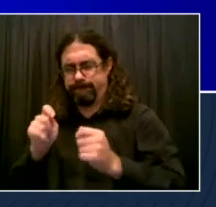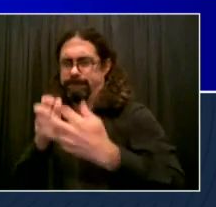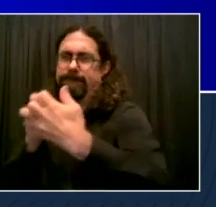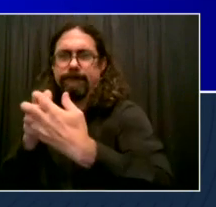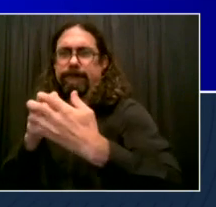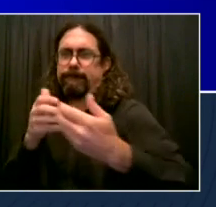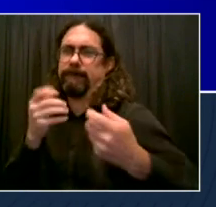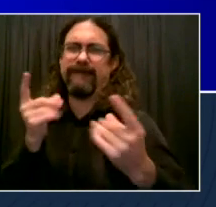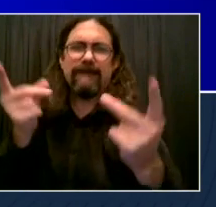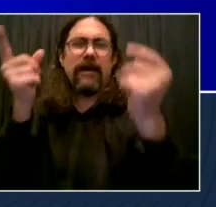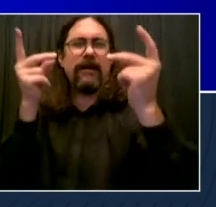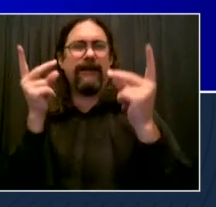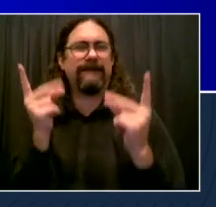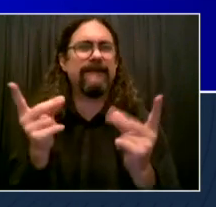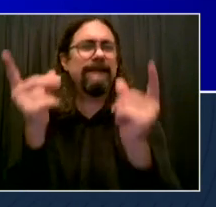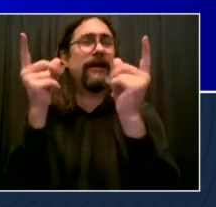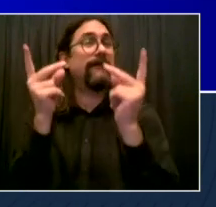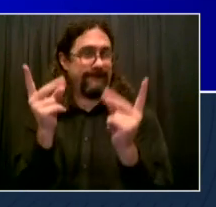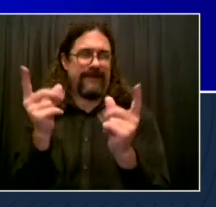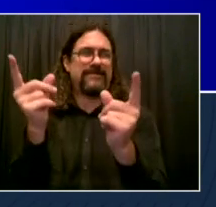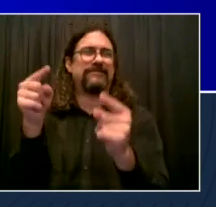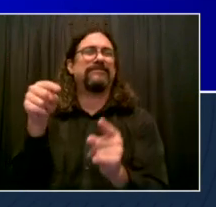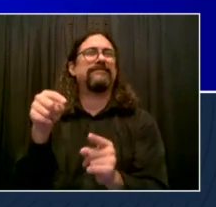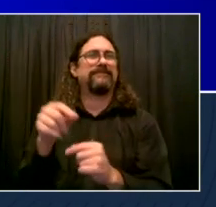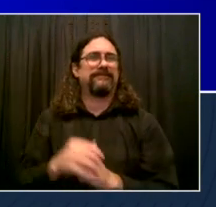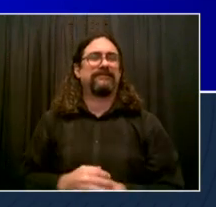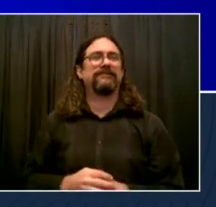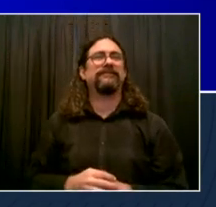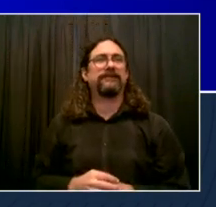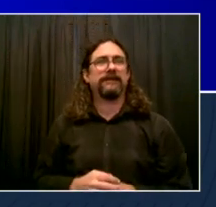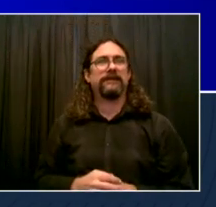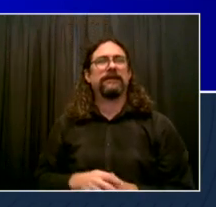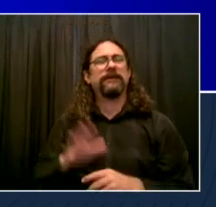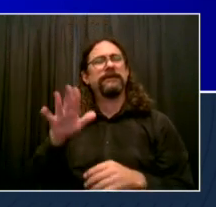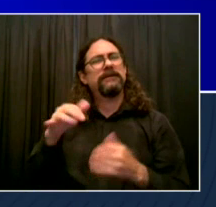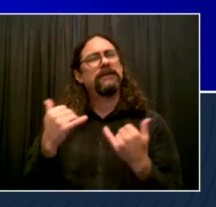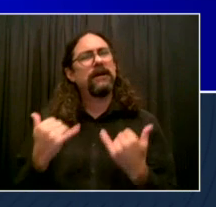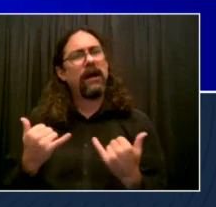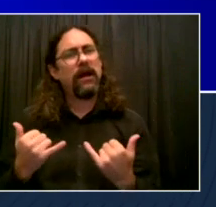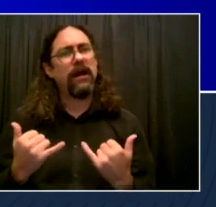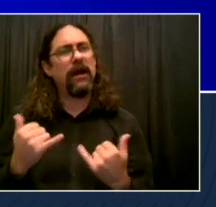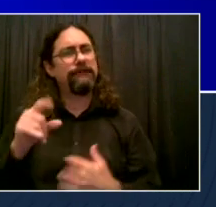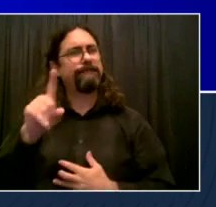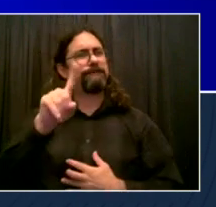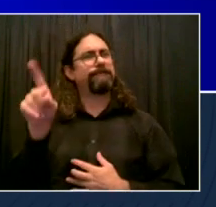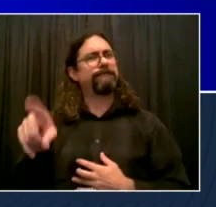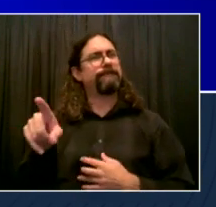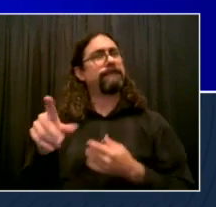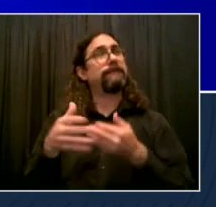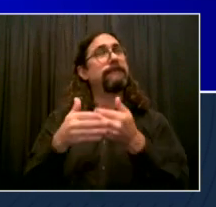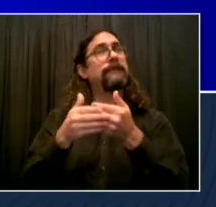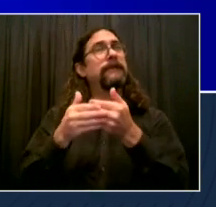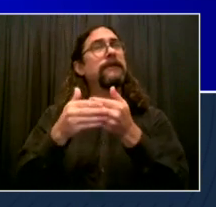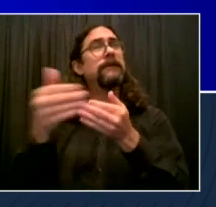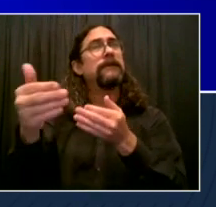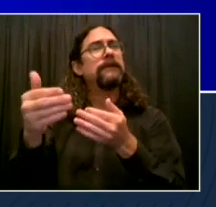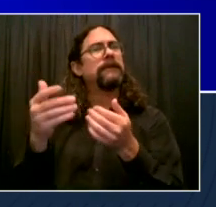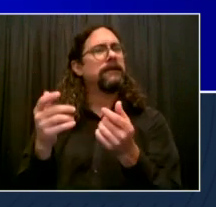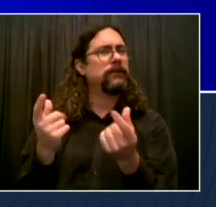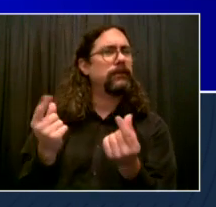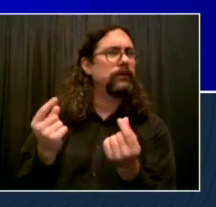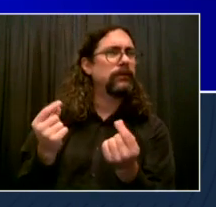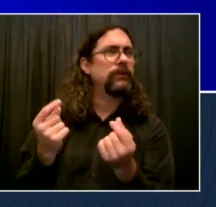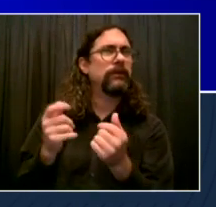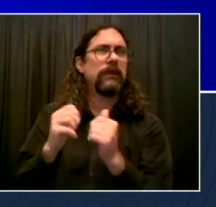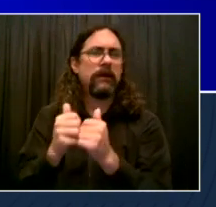everything we've learned, helps us make sure there will never be the next pandemic, creating the solutions, creating the approaches